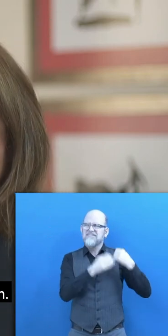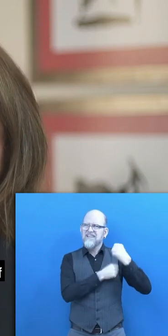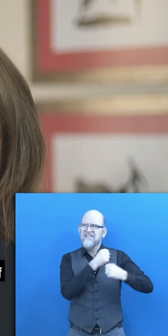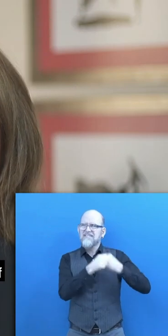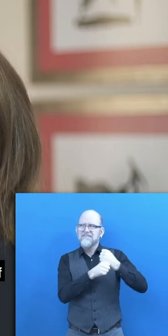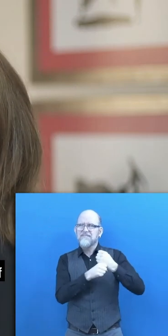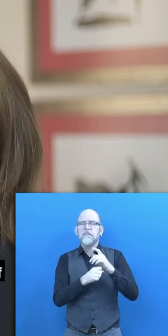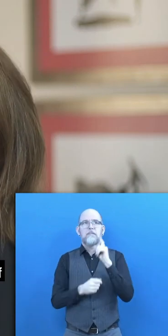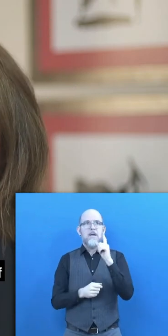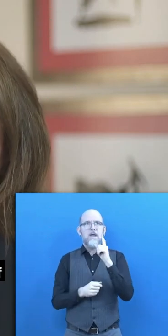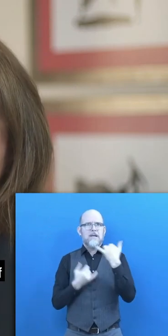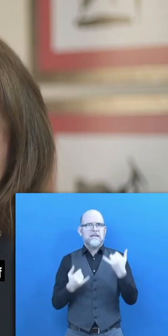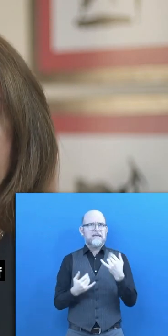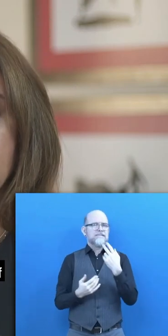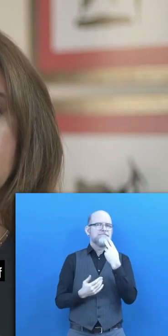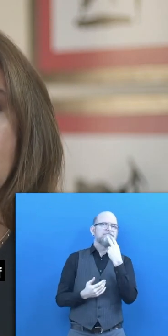However,